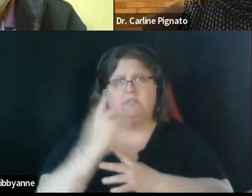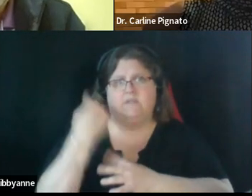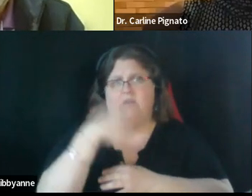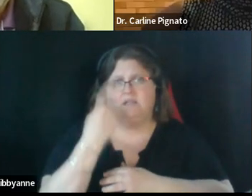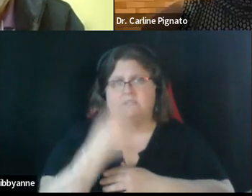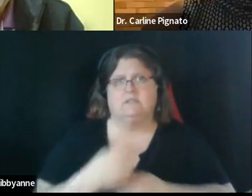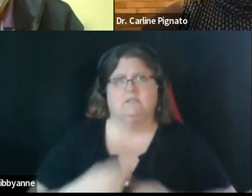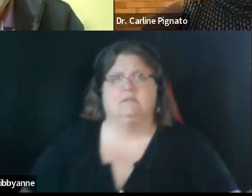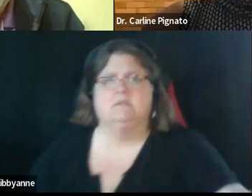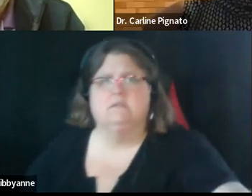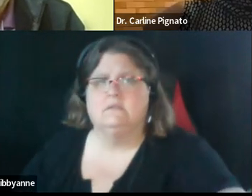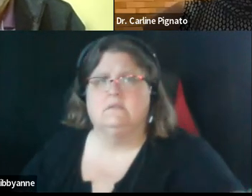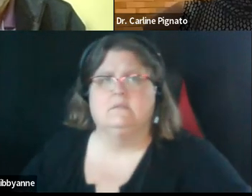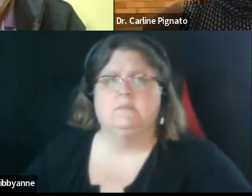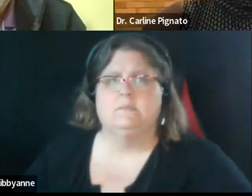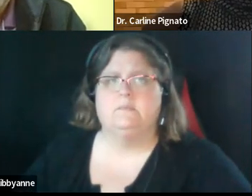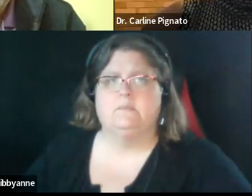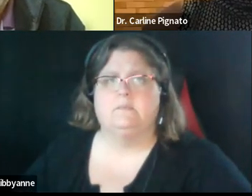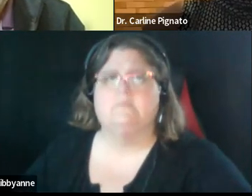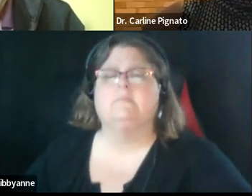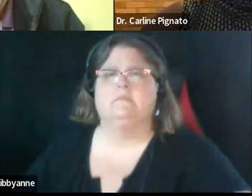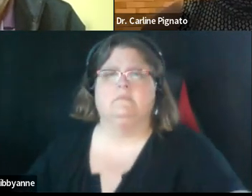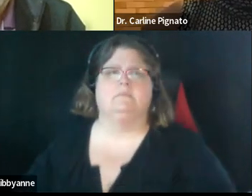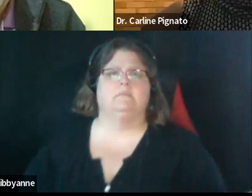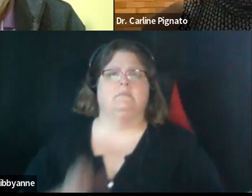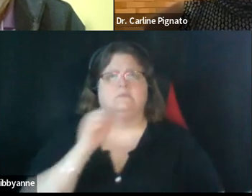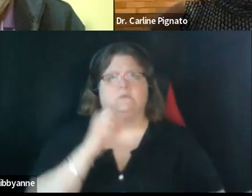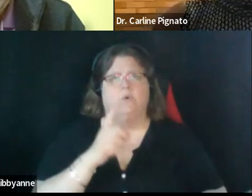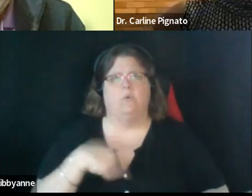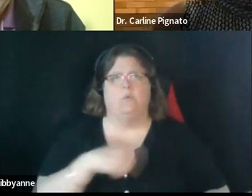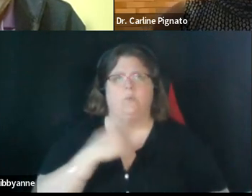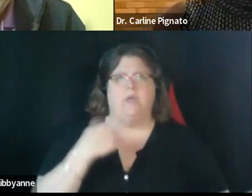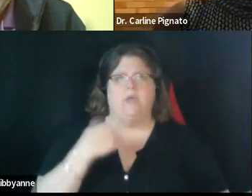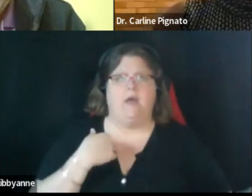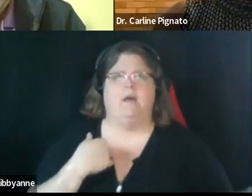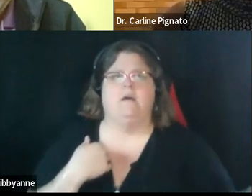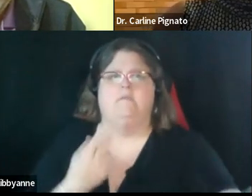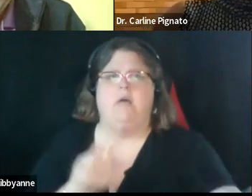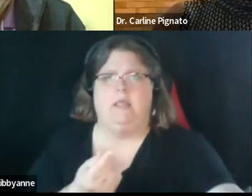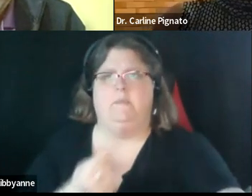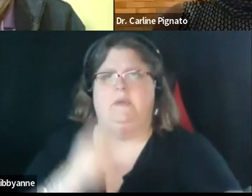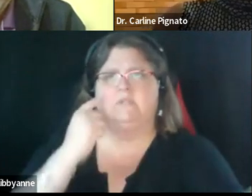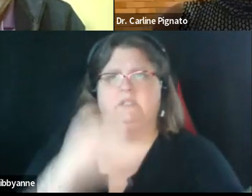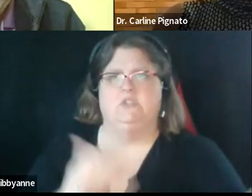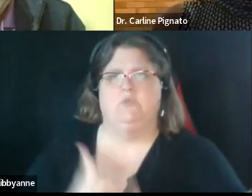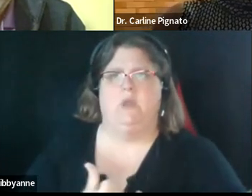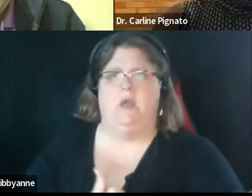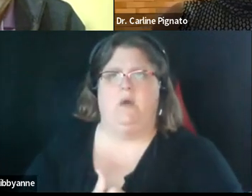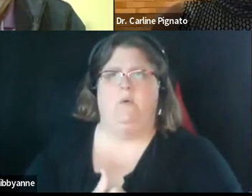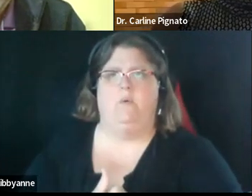all right so we have um a a bit of a decision to make at this point